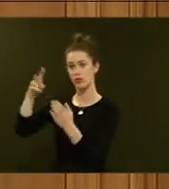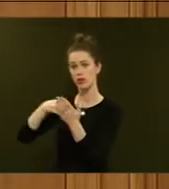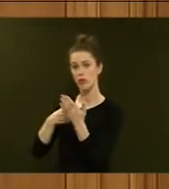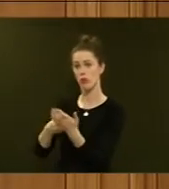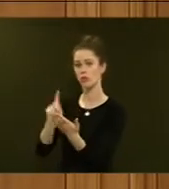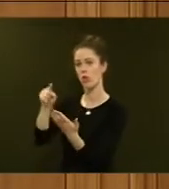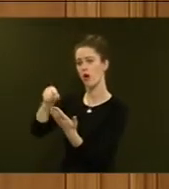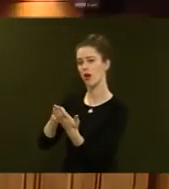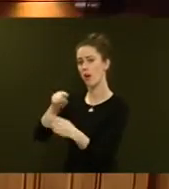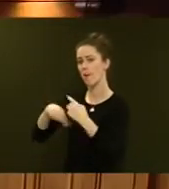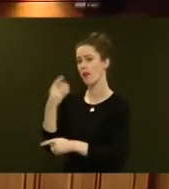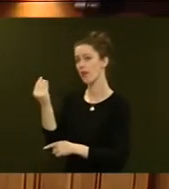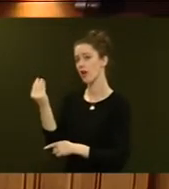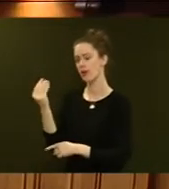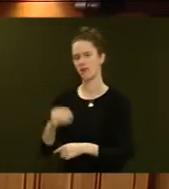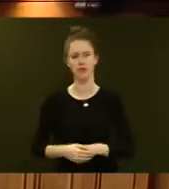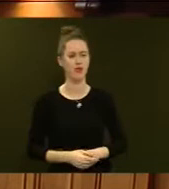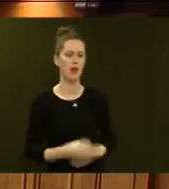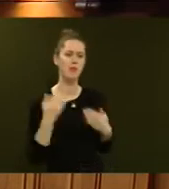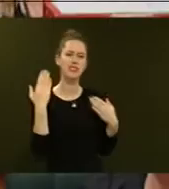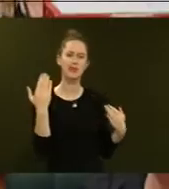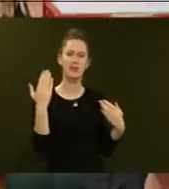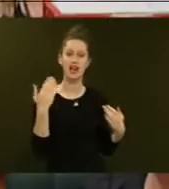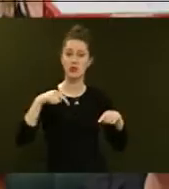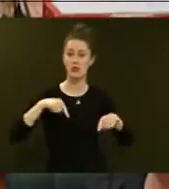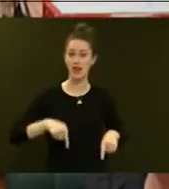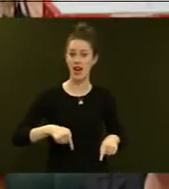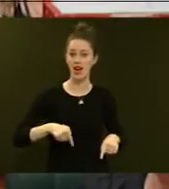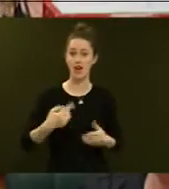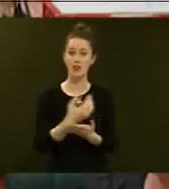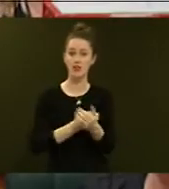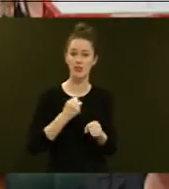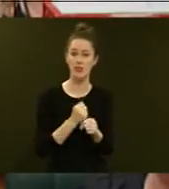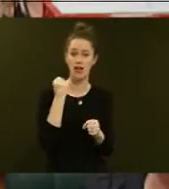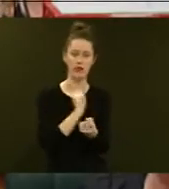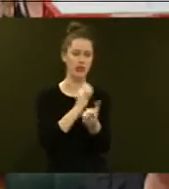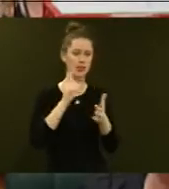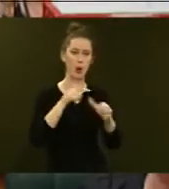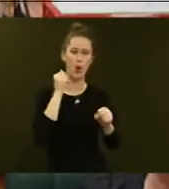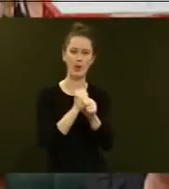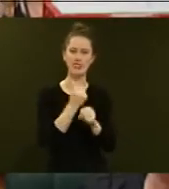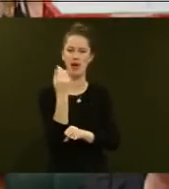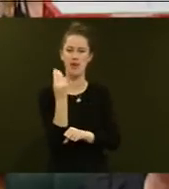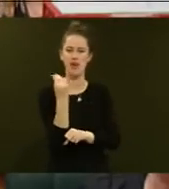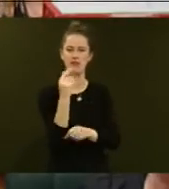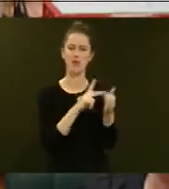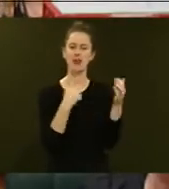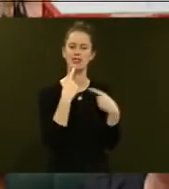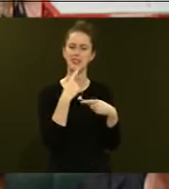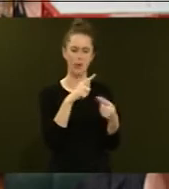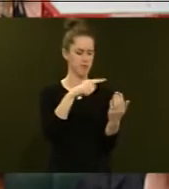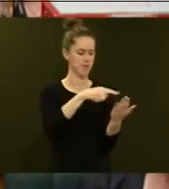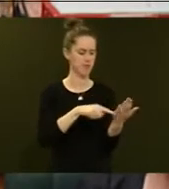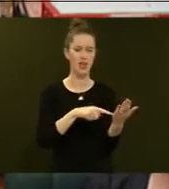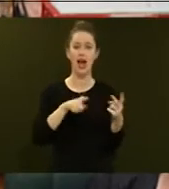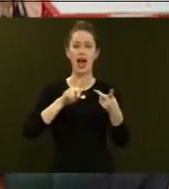on the economy? Mr Speaker, today the Reserve Bank released its August monetary policy statement and